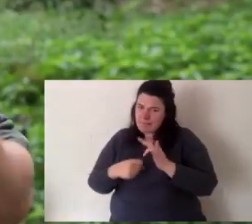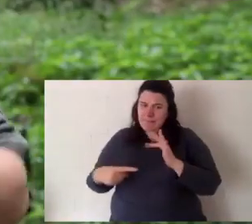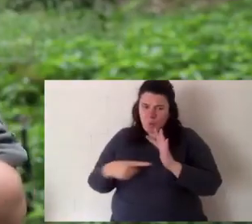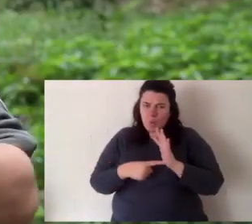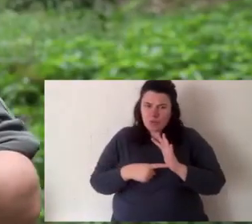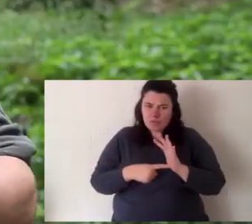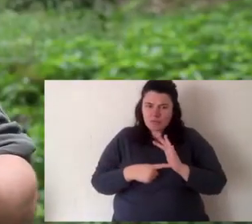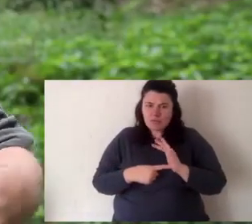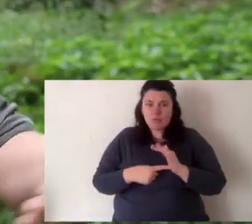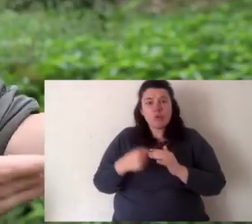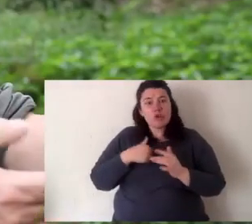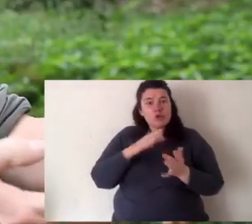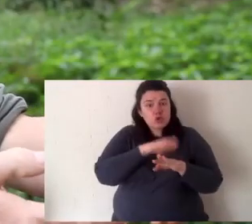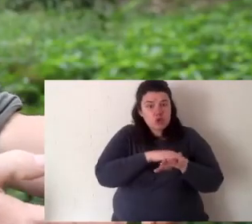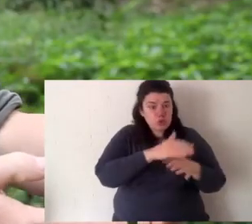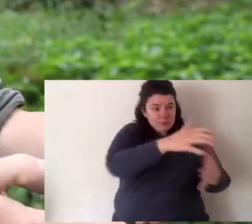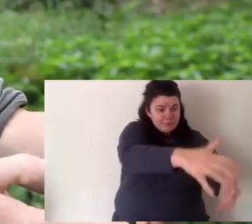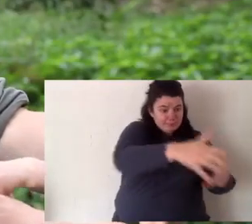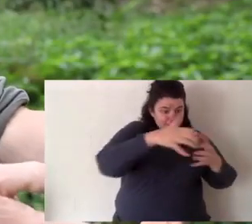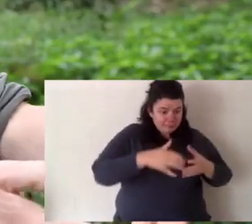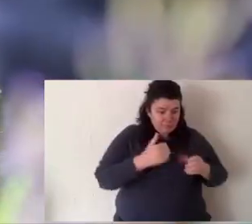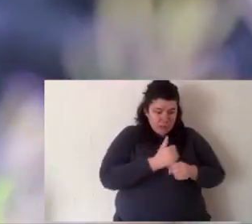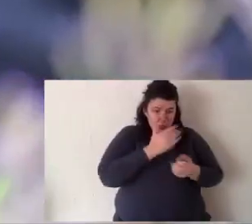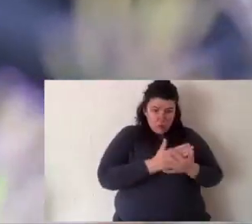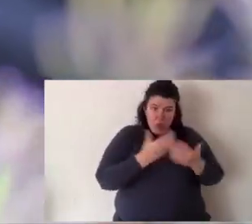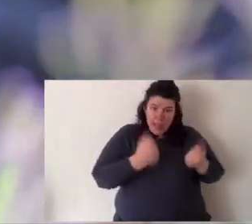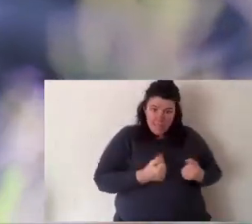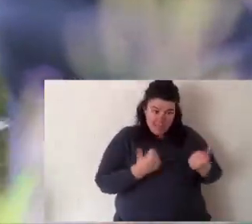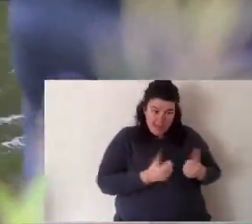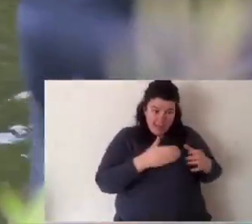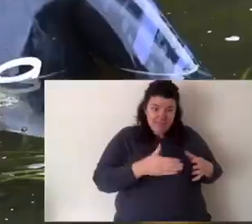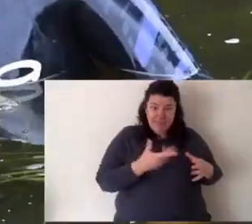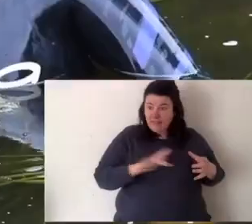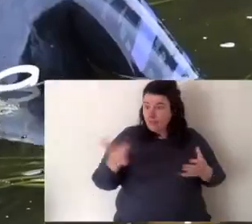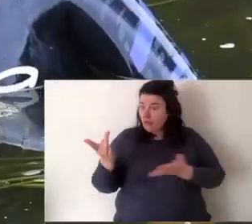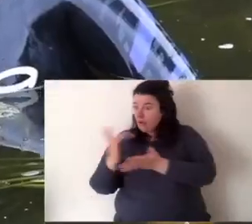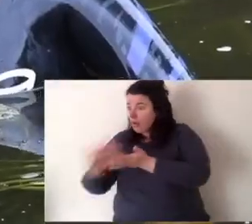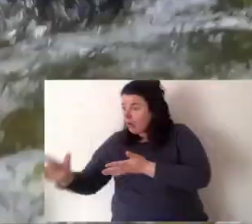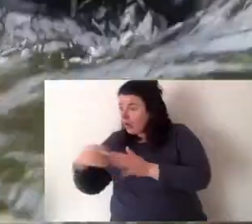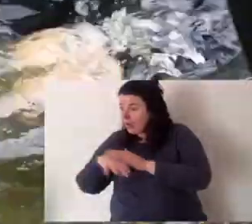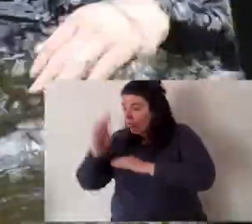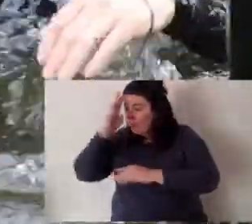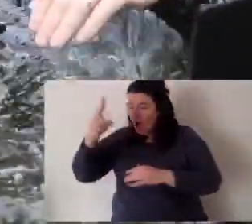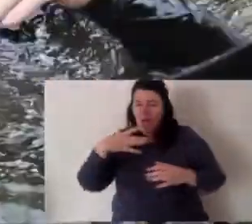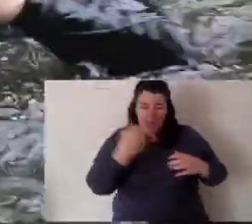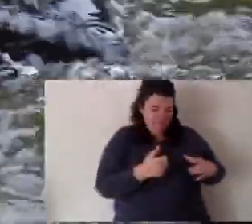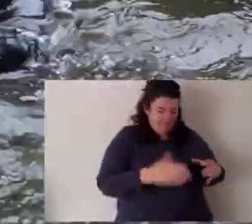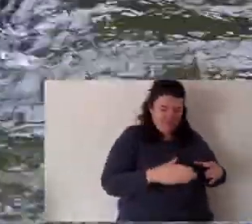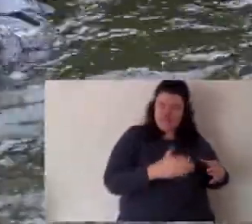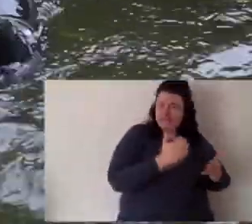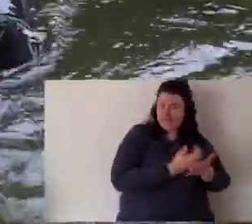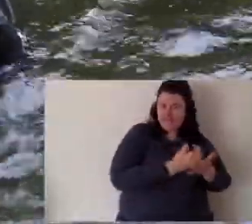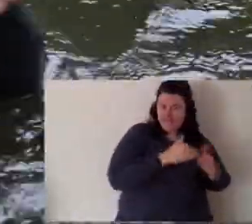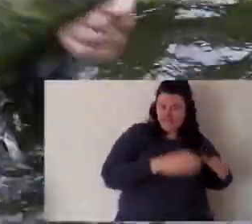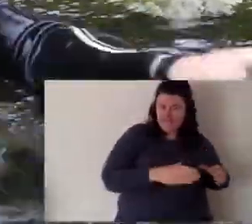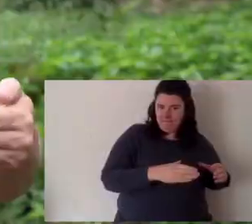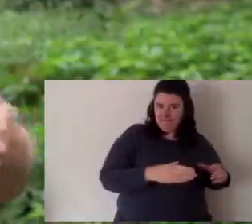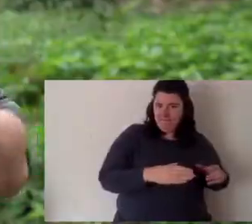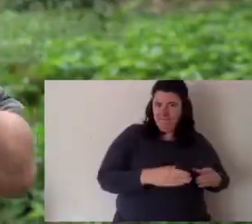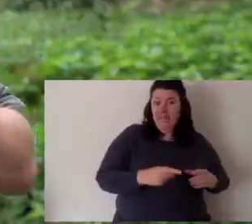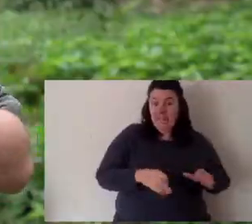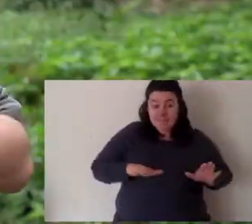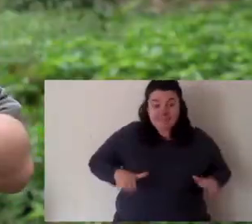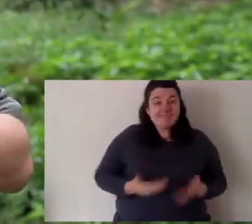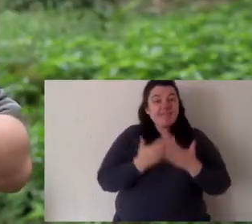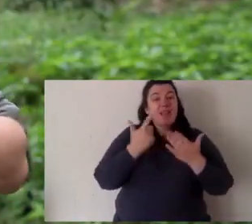in three capacities. To collect turtles from the wild and have an insurance population. So, if they go extinct in the wild,